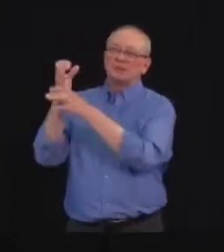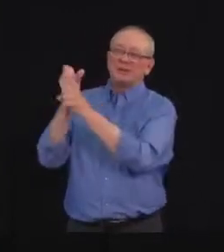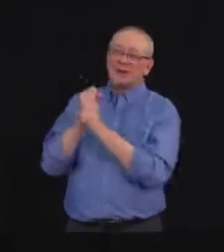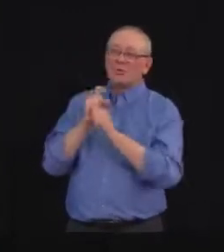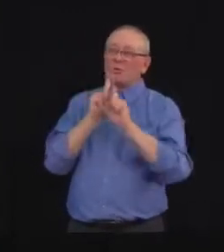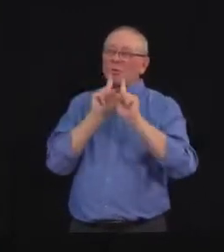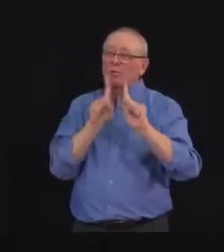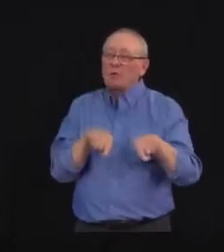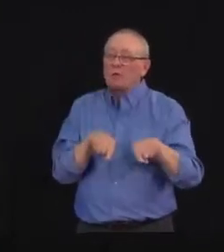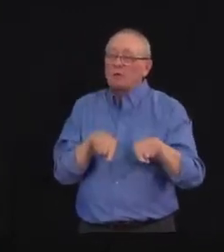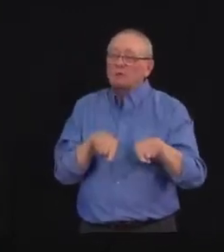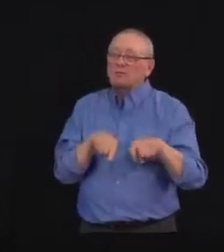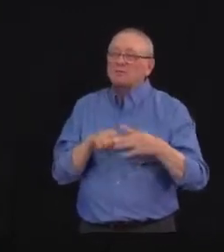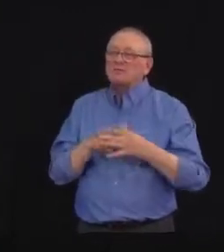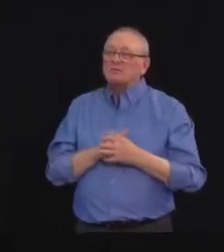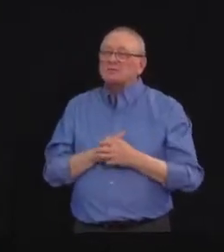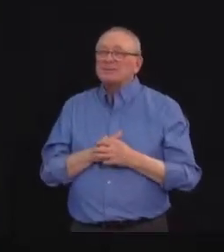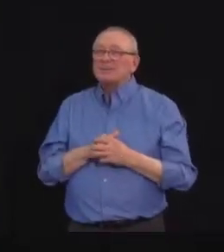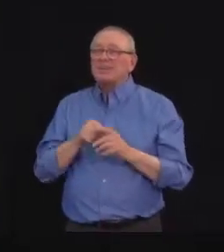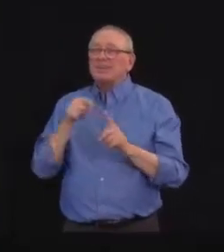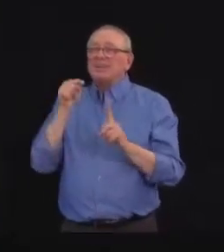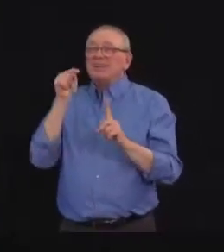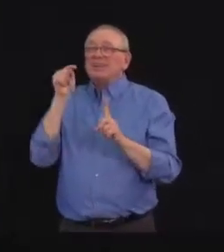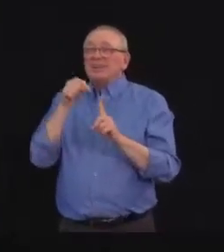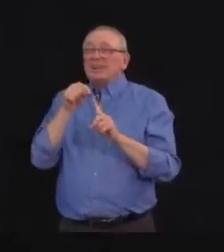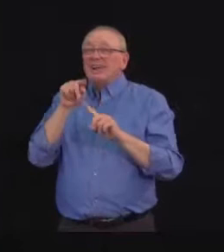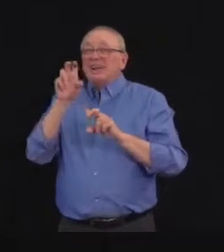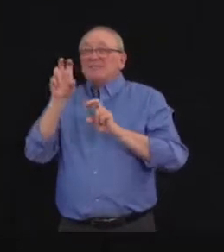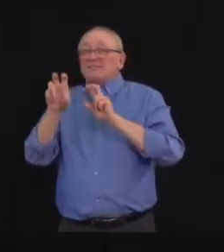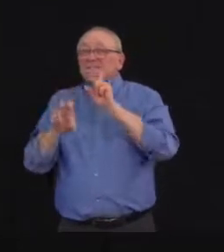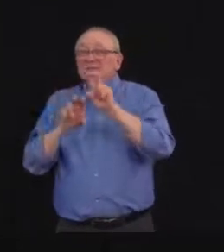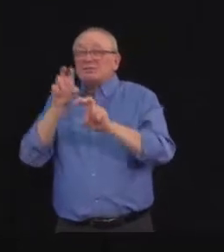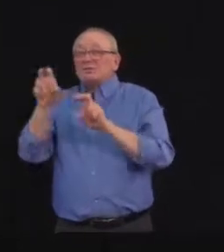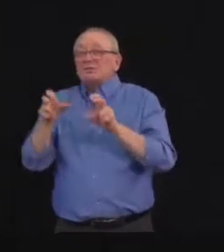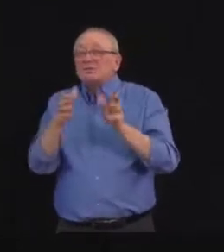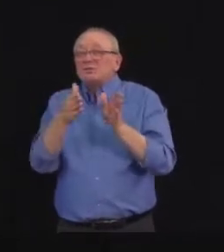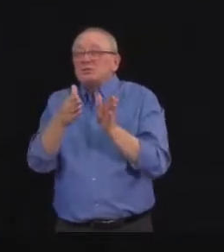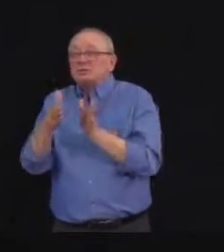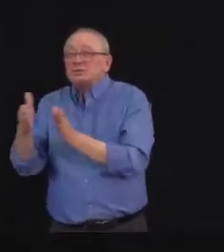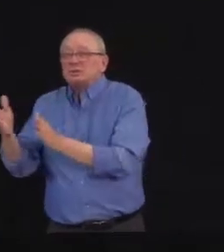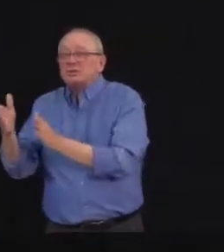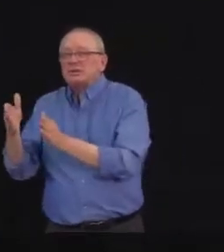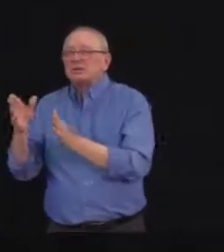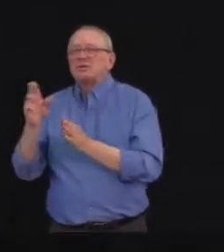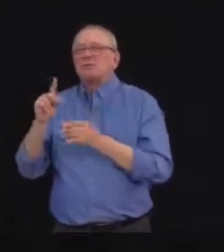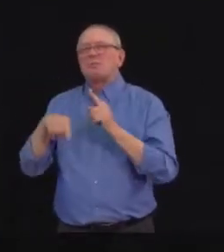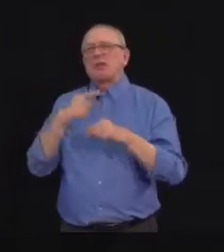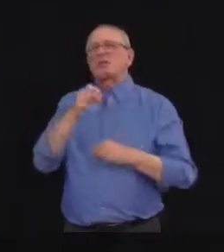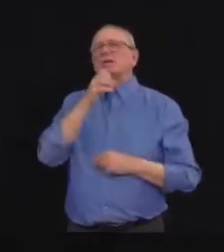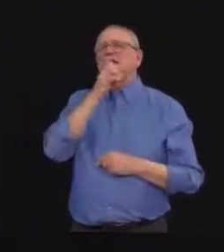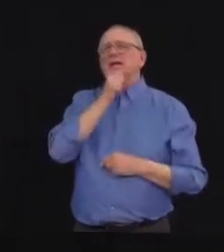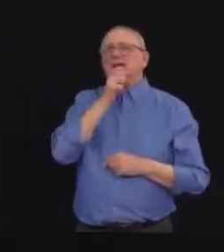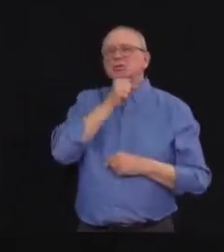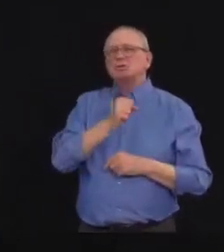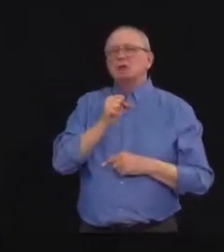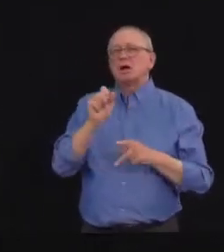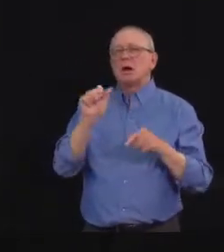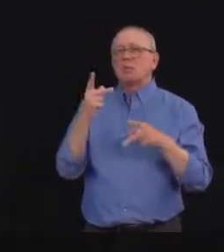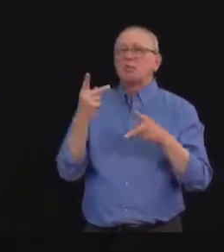investment strategy. It's about demography. Alberta has the youngest population in Canada. And therefore, our